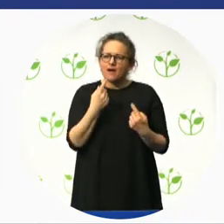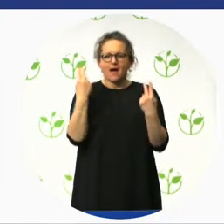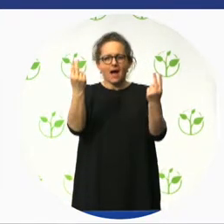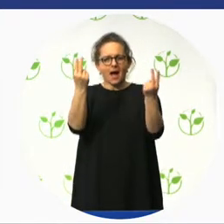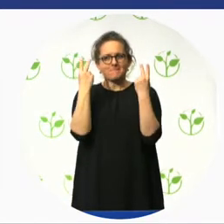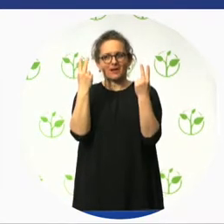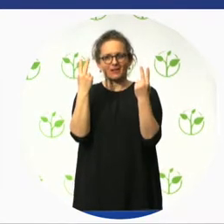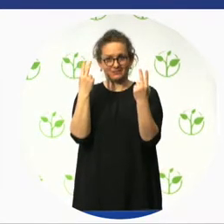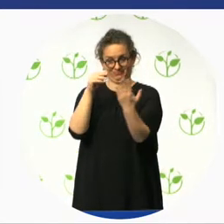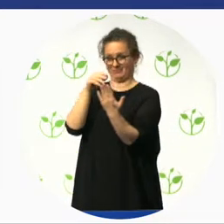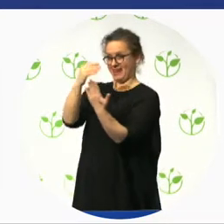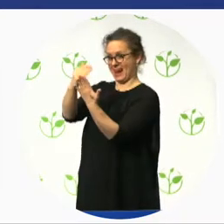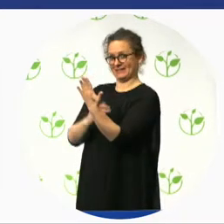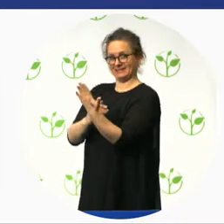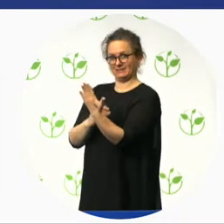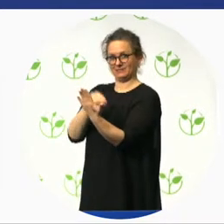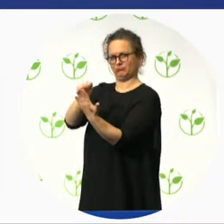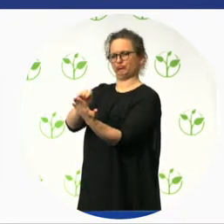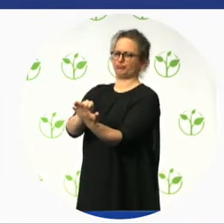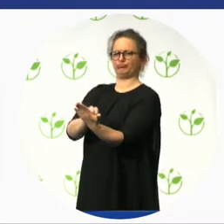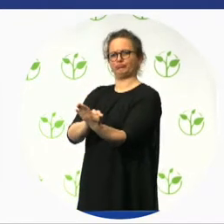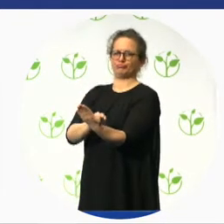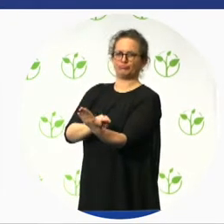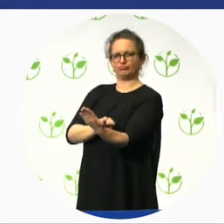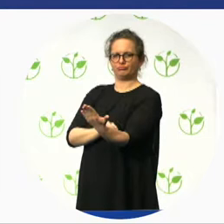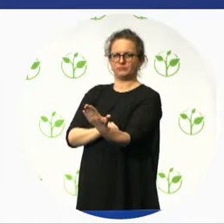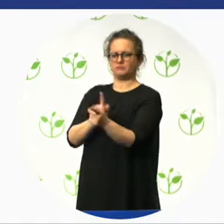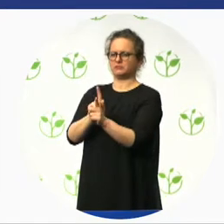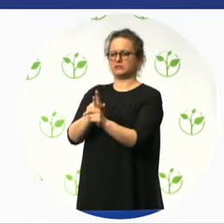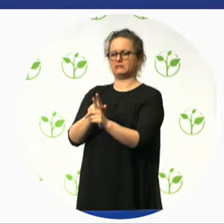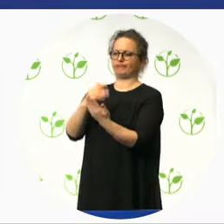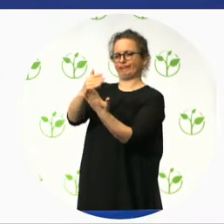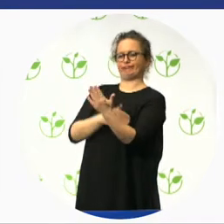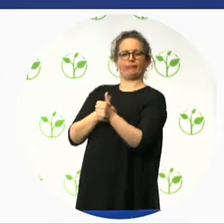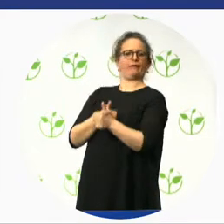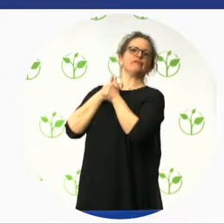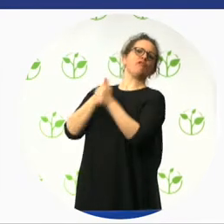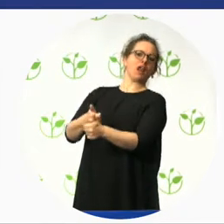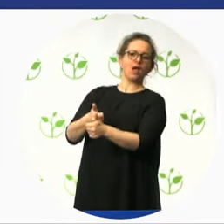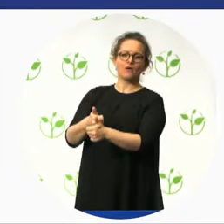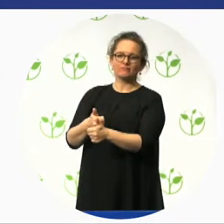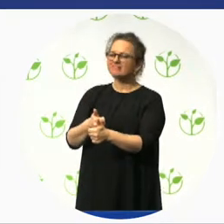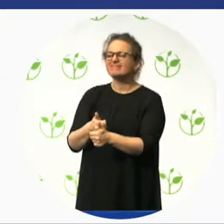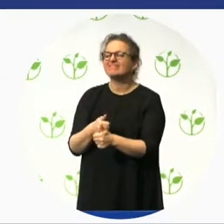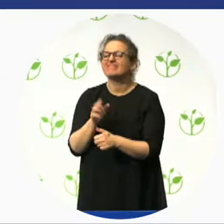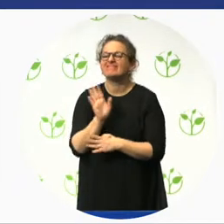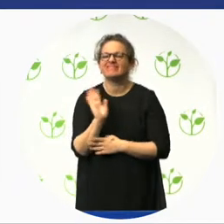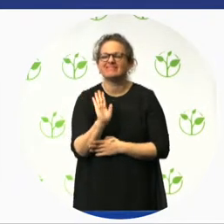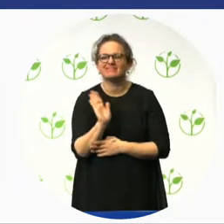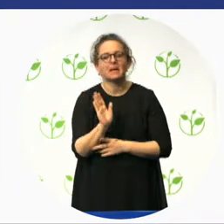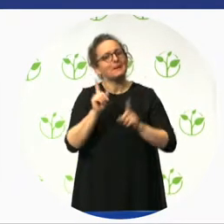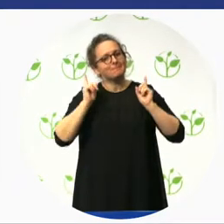building code. It's not the sum of the parts. But, instead, it's looking at the holistic user experience,